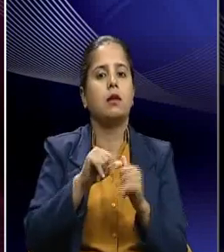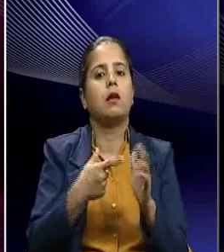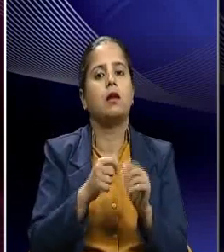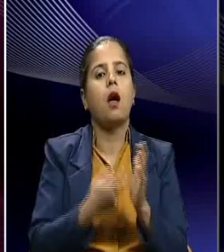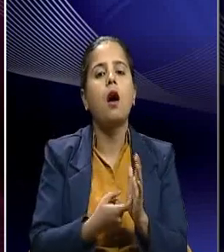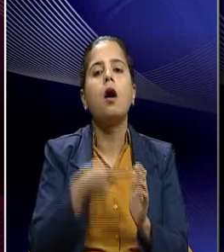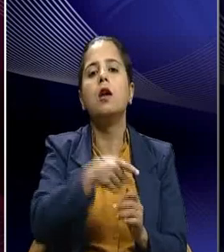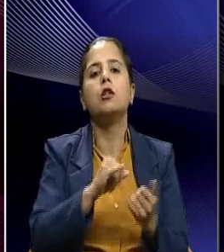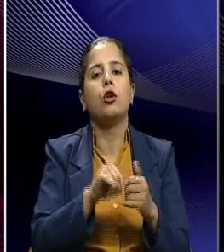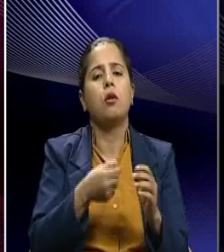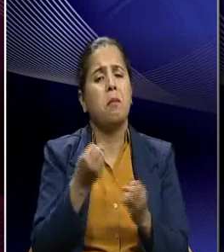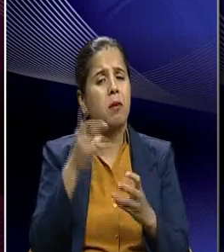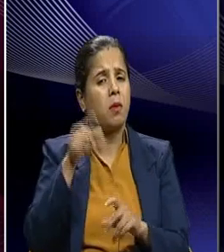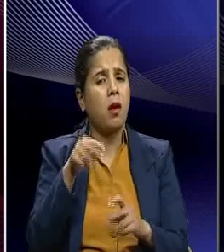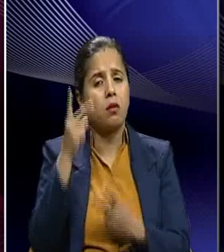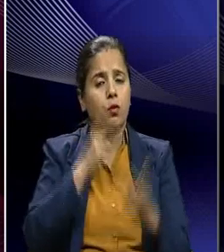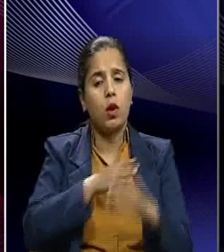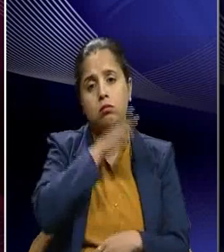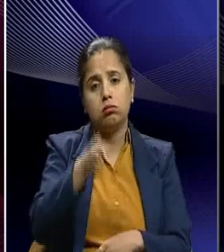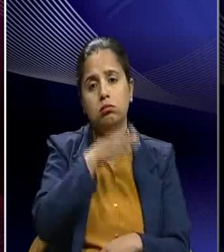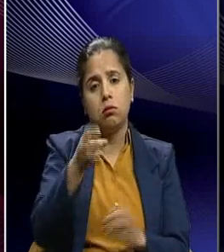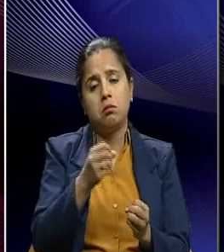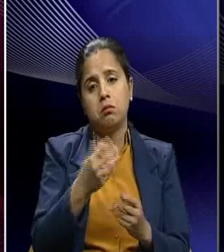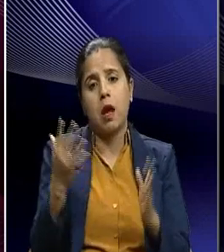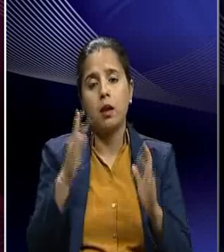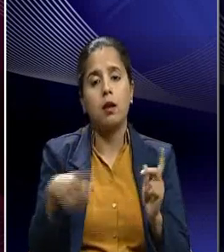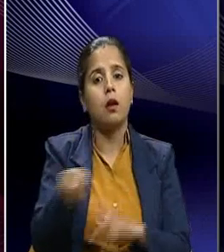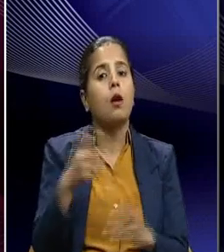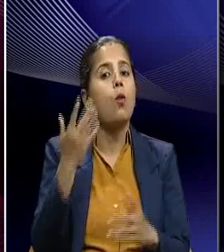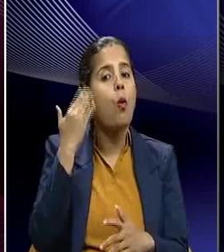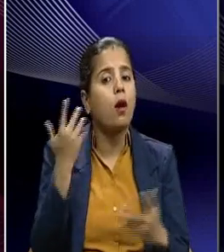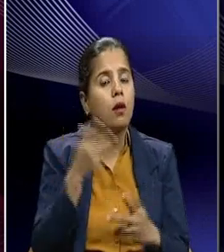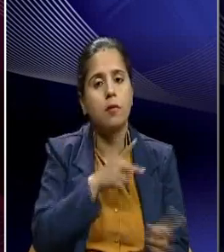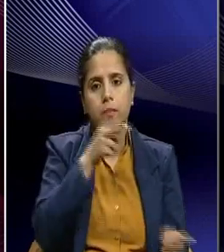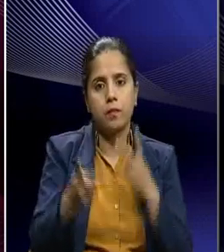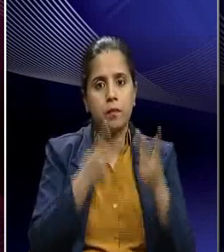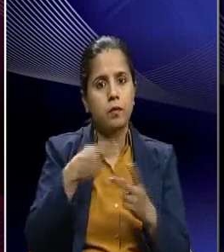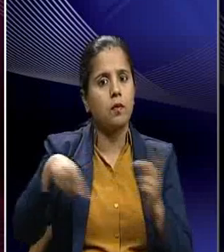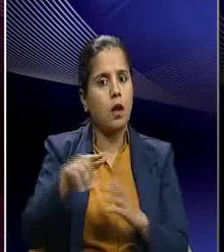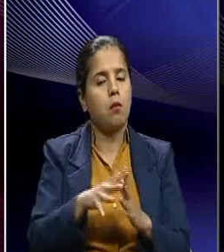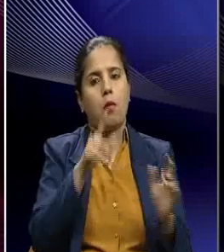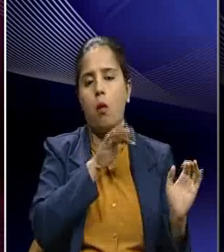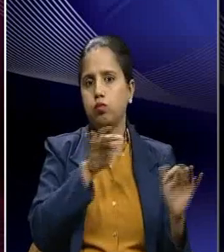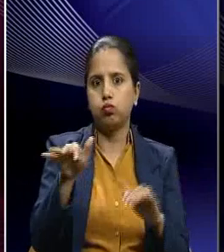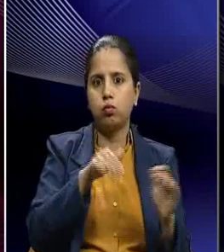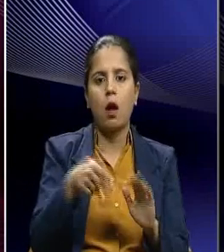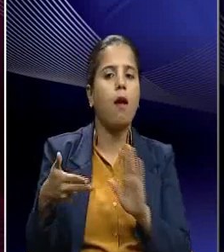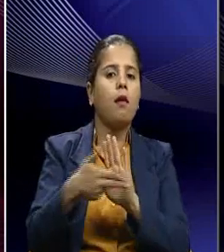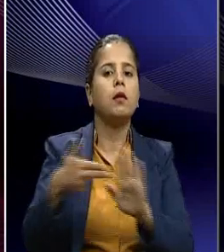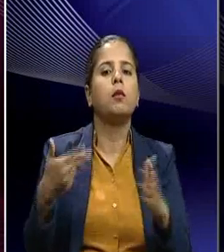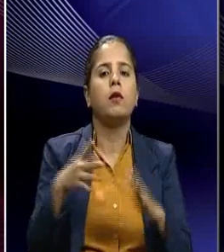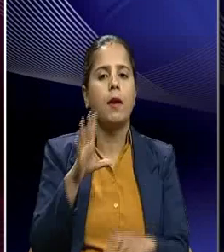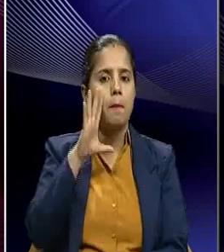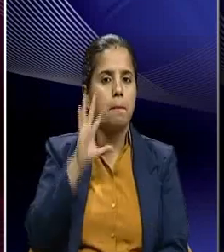tourists they are visiting this particular place because of which now it has got that kind of a tag of a very